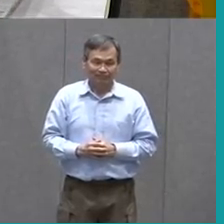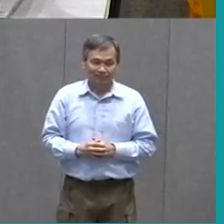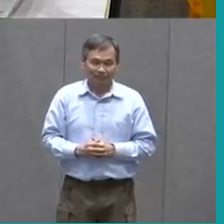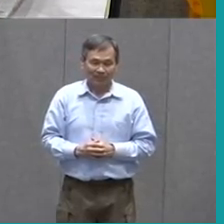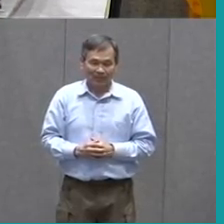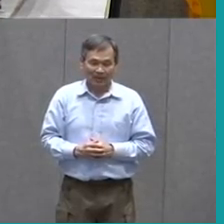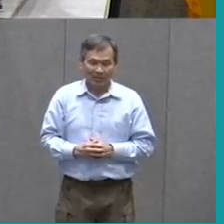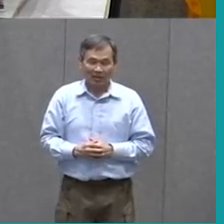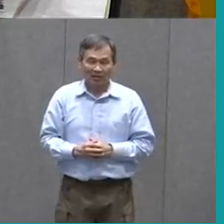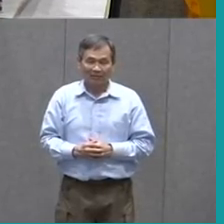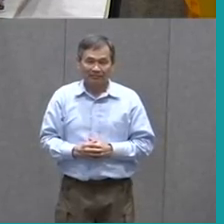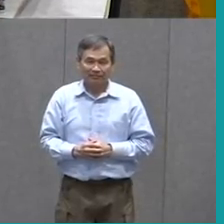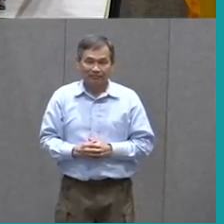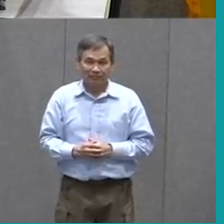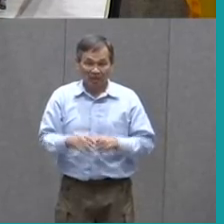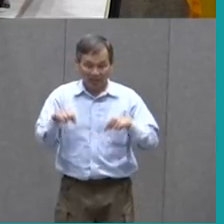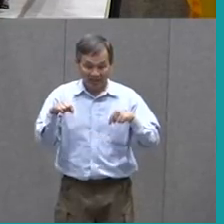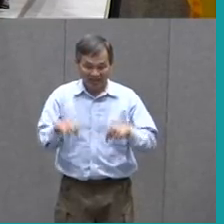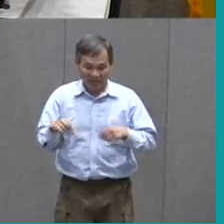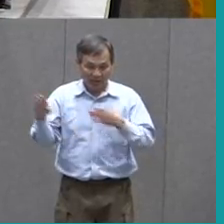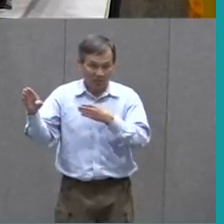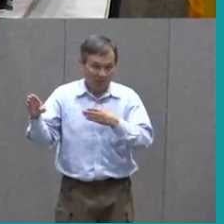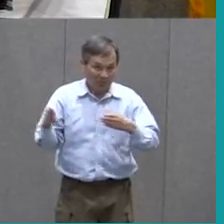And This Plan